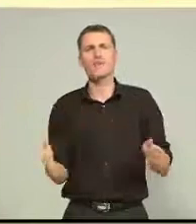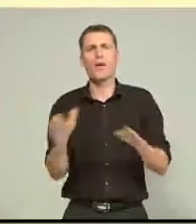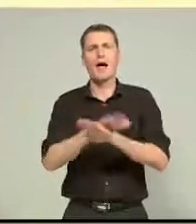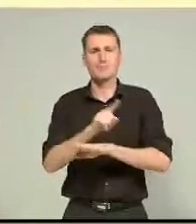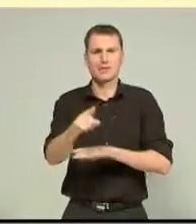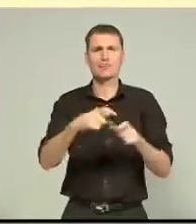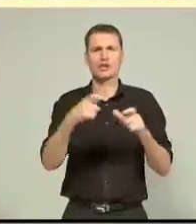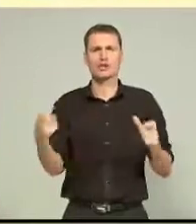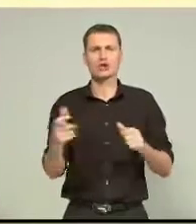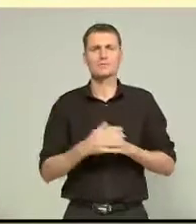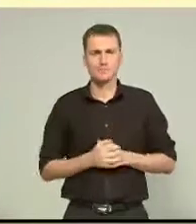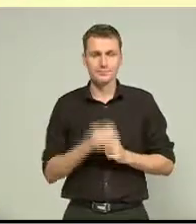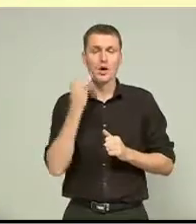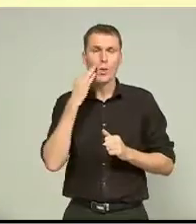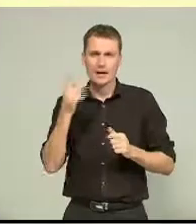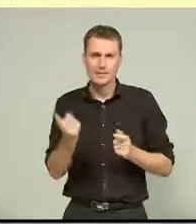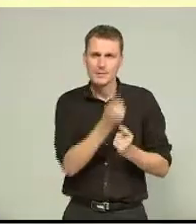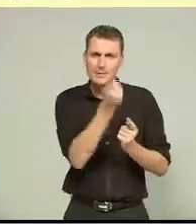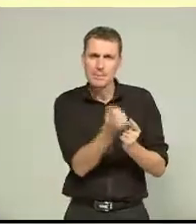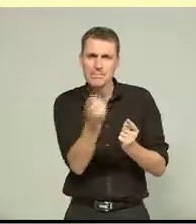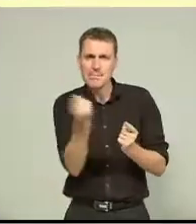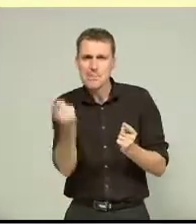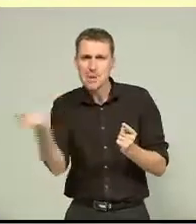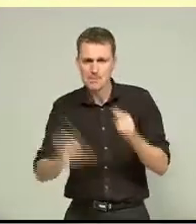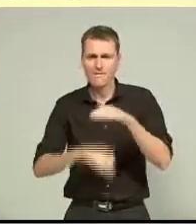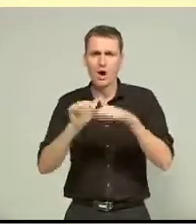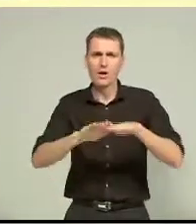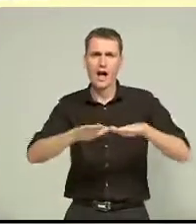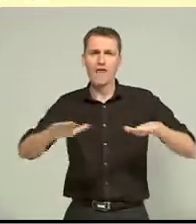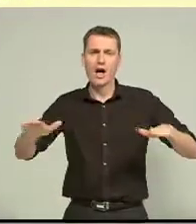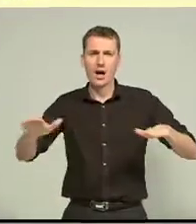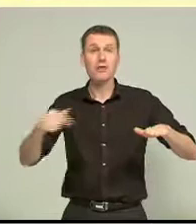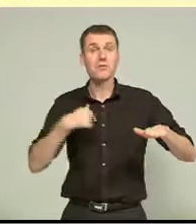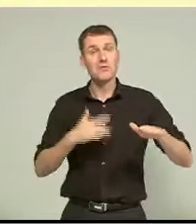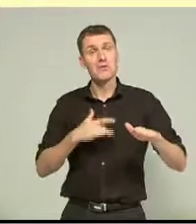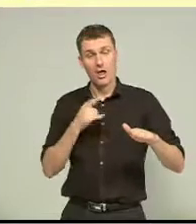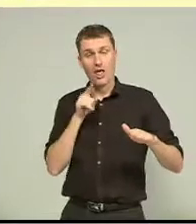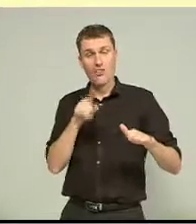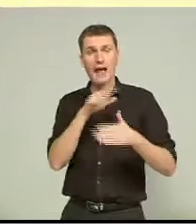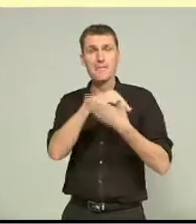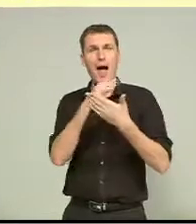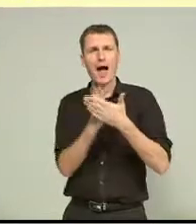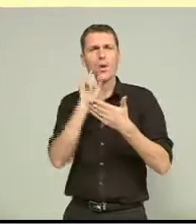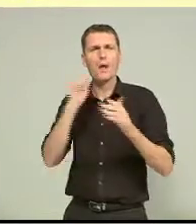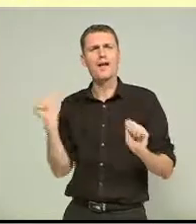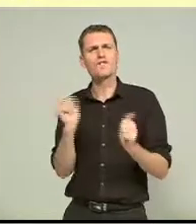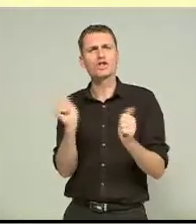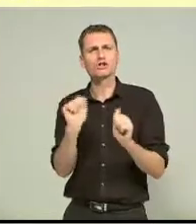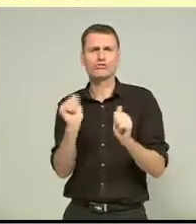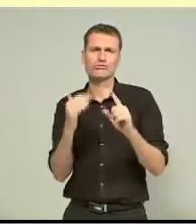all the beams into place and have the bridge covered, we're certainly looking at having that part of things completed